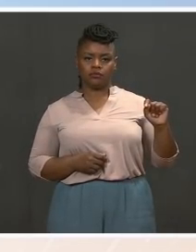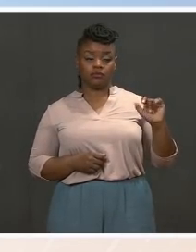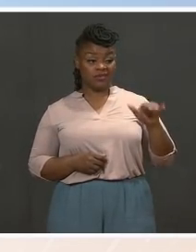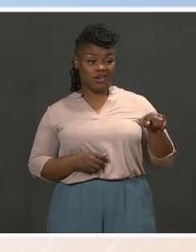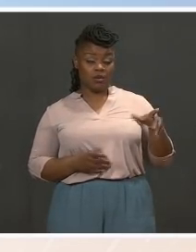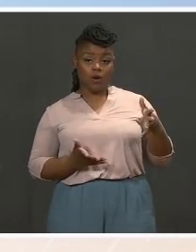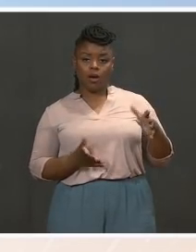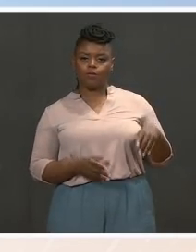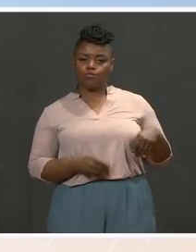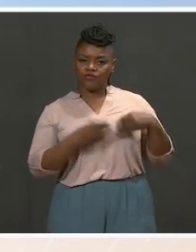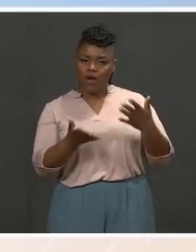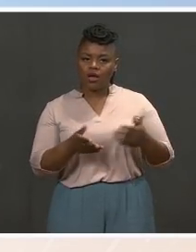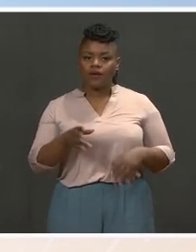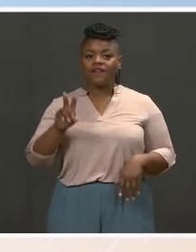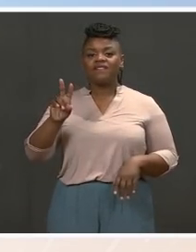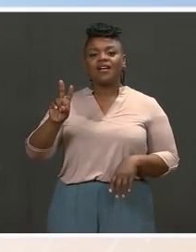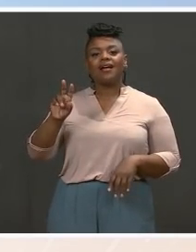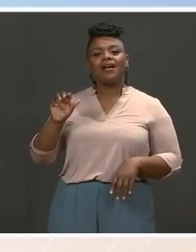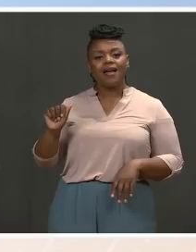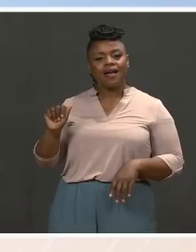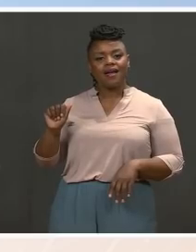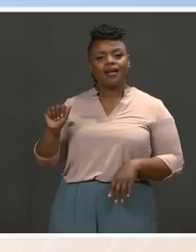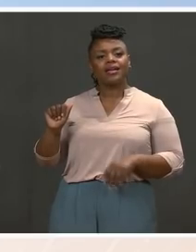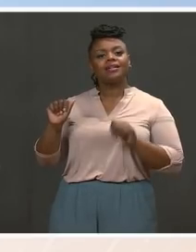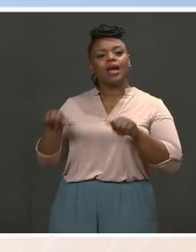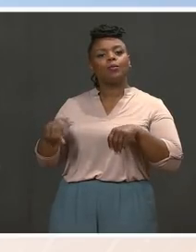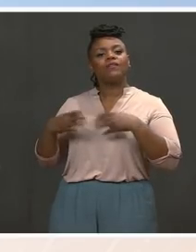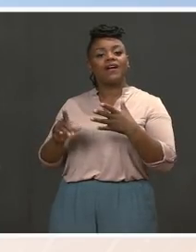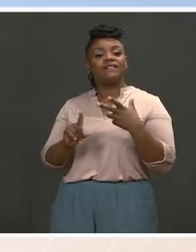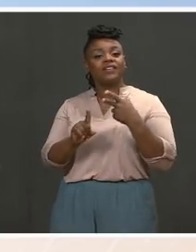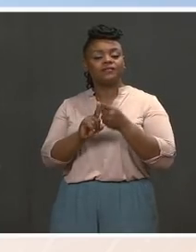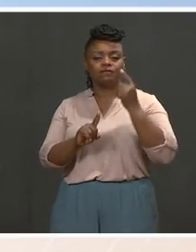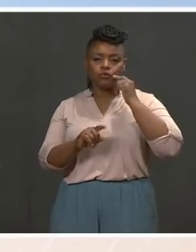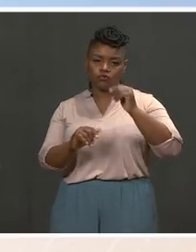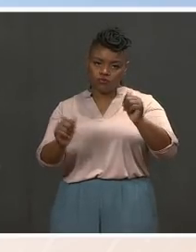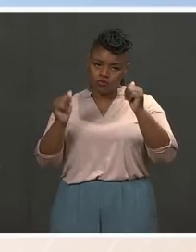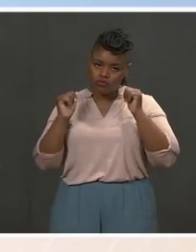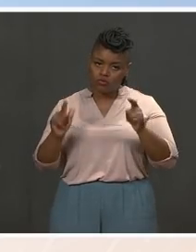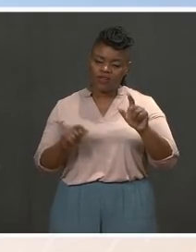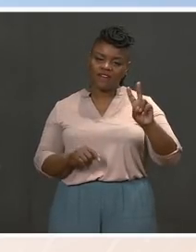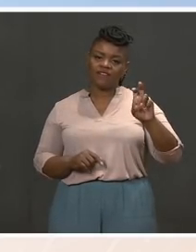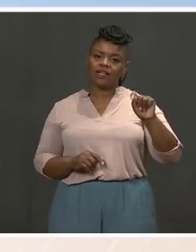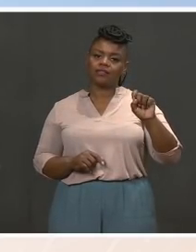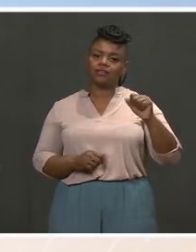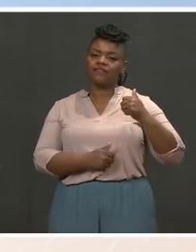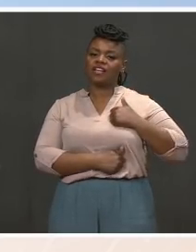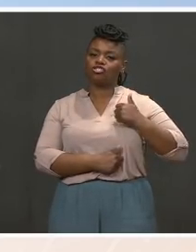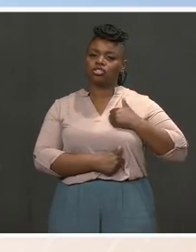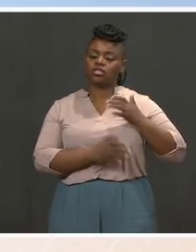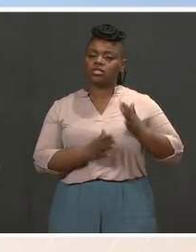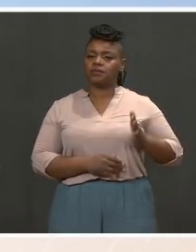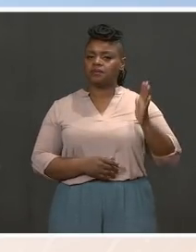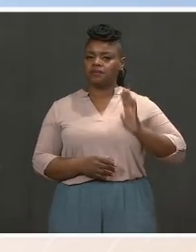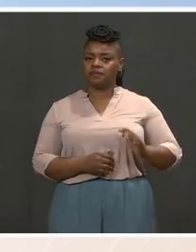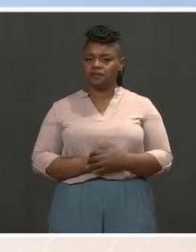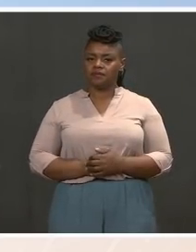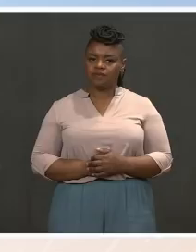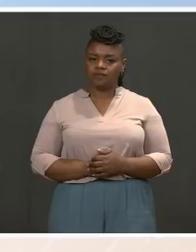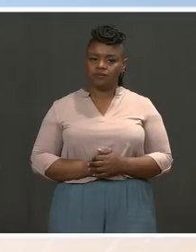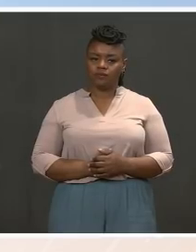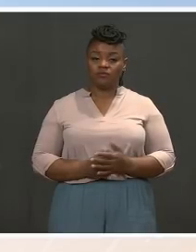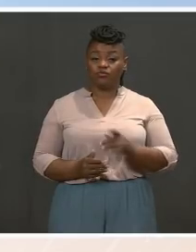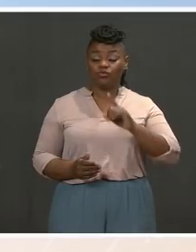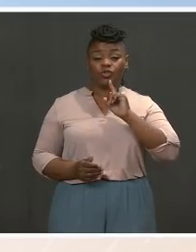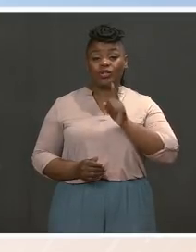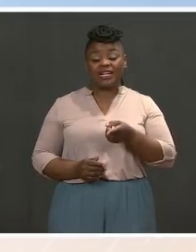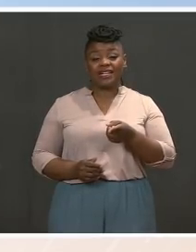vaccines to all veterans and boost vaccine efforts for veterans, families, and caregivers. It's truly a testament to what government can do when we work